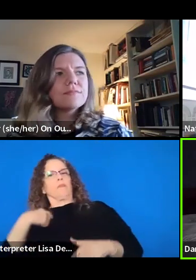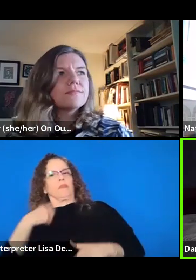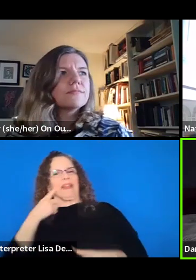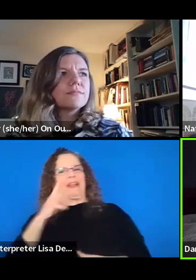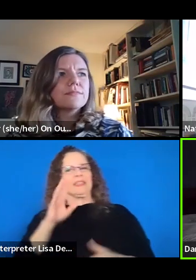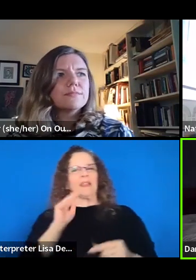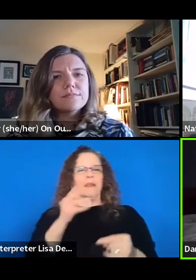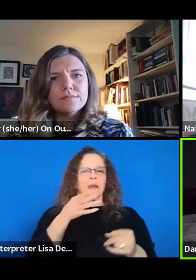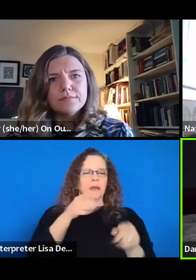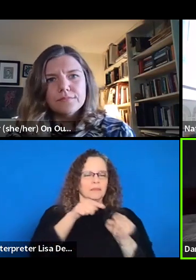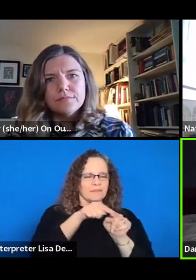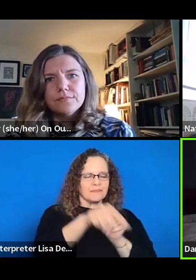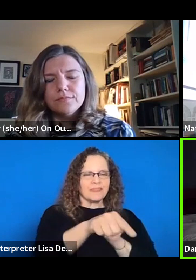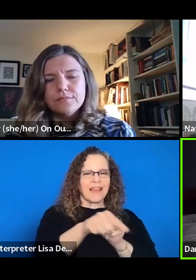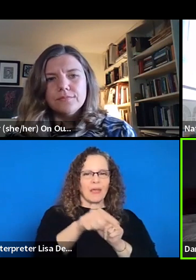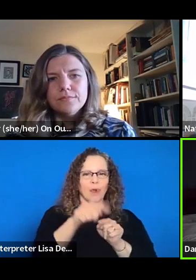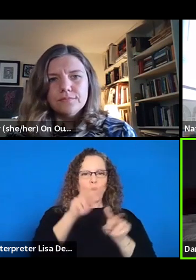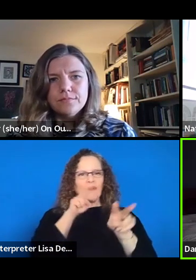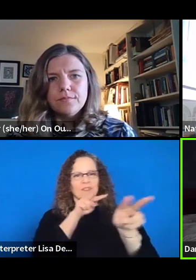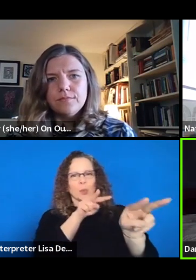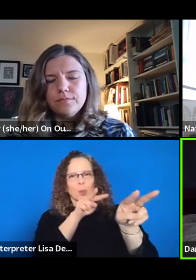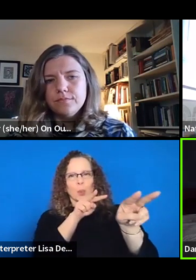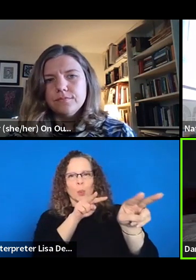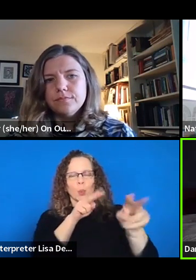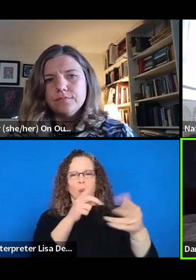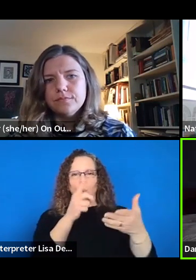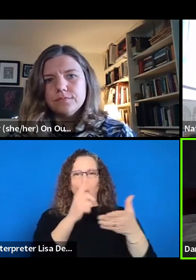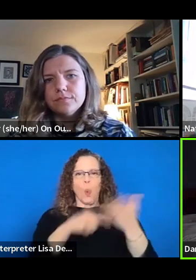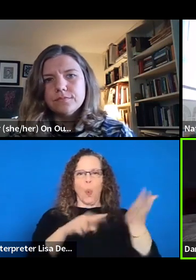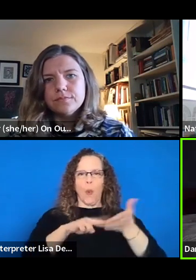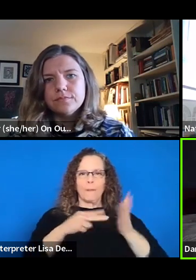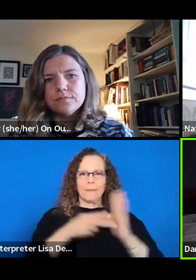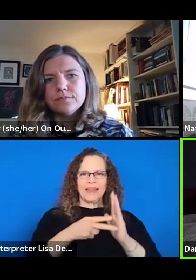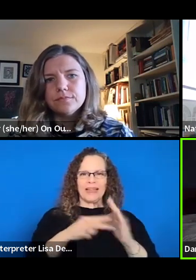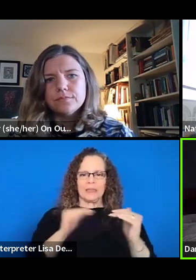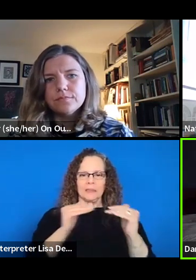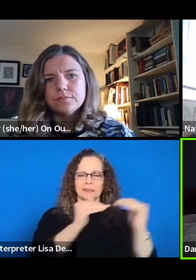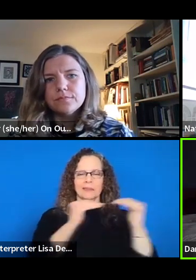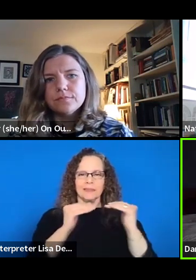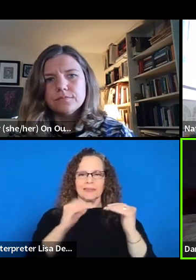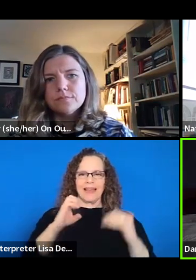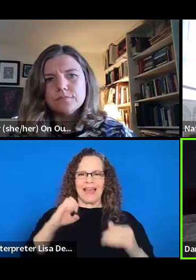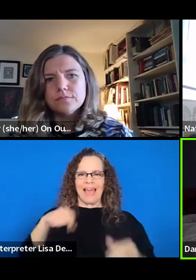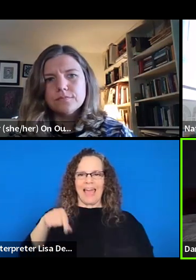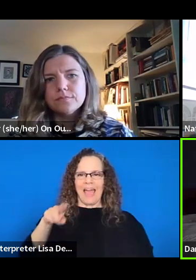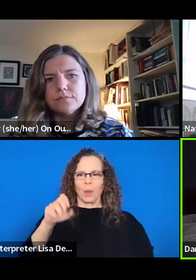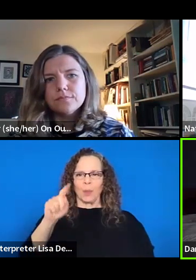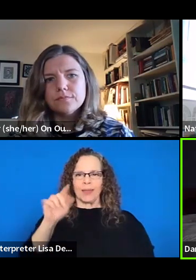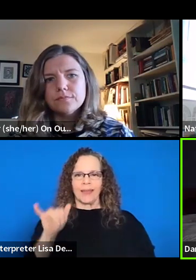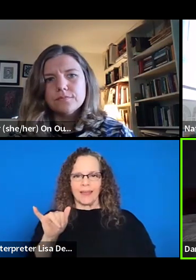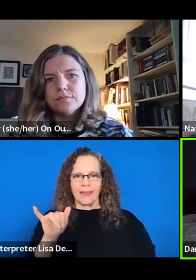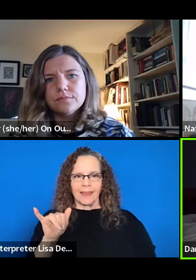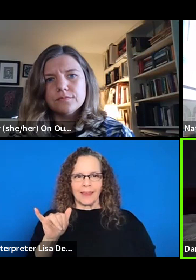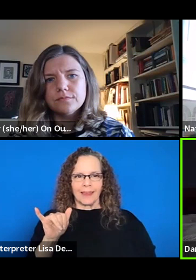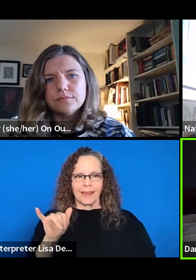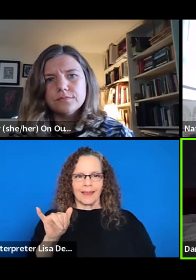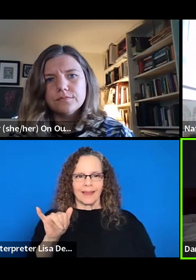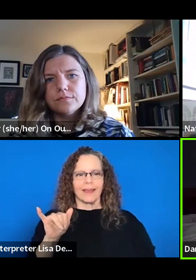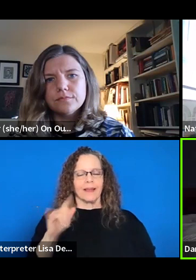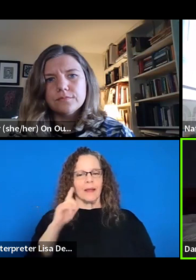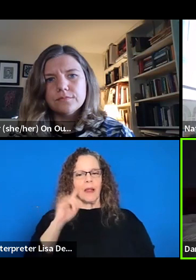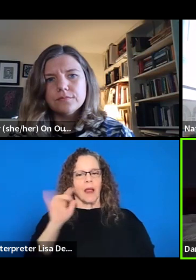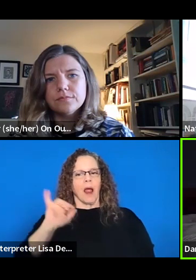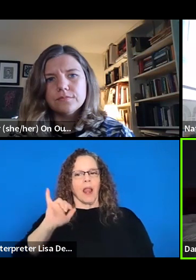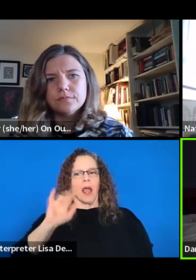idea of what equity is. So like the result of that first time we had that conversation, my two collaborators, the other founding worker